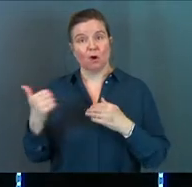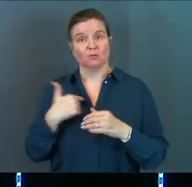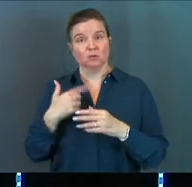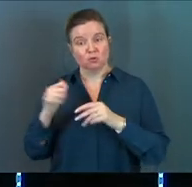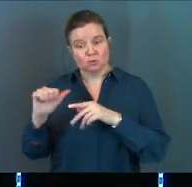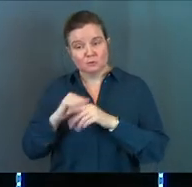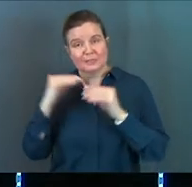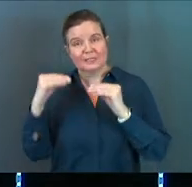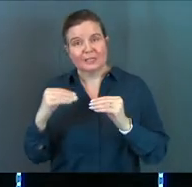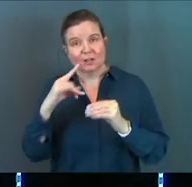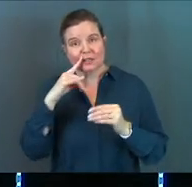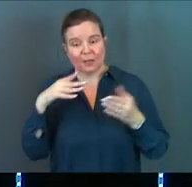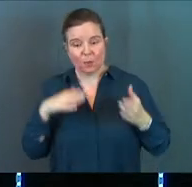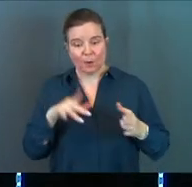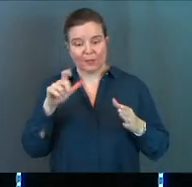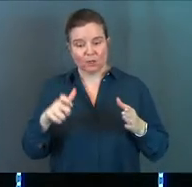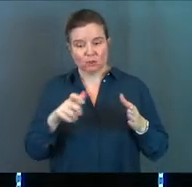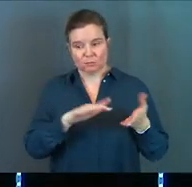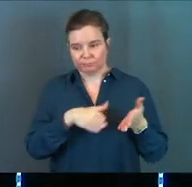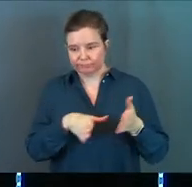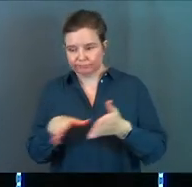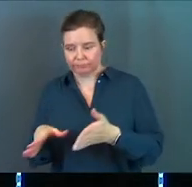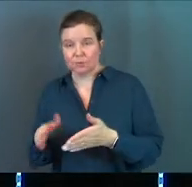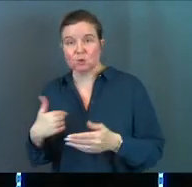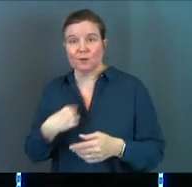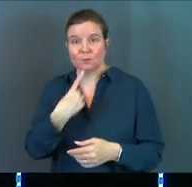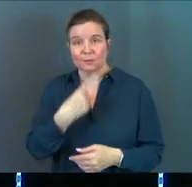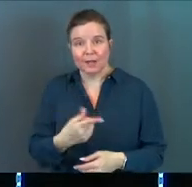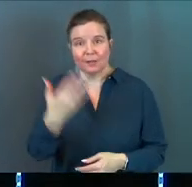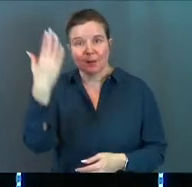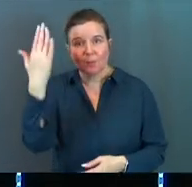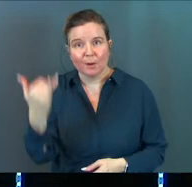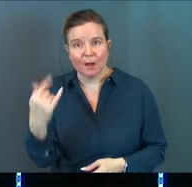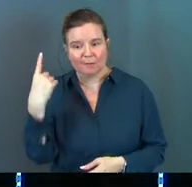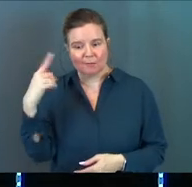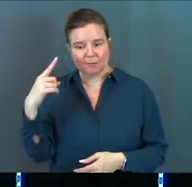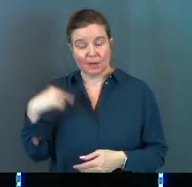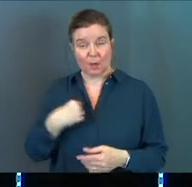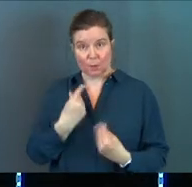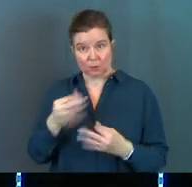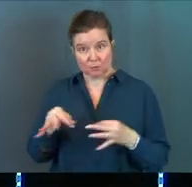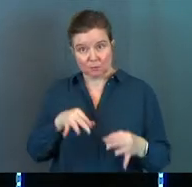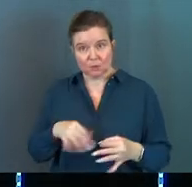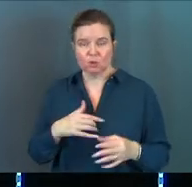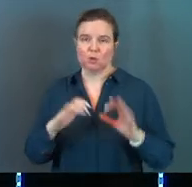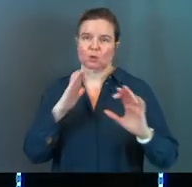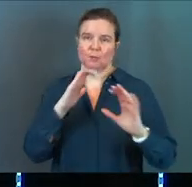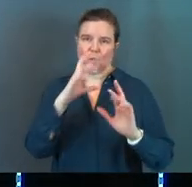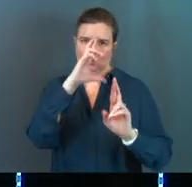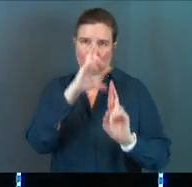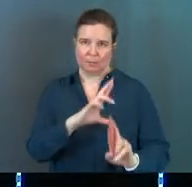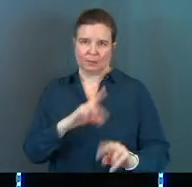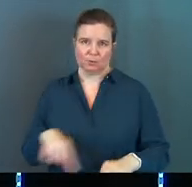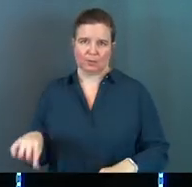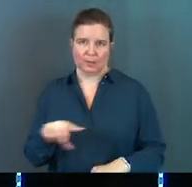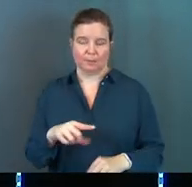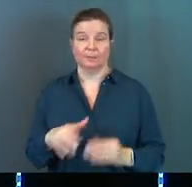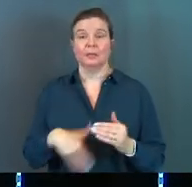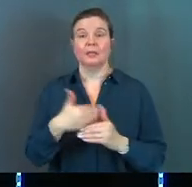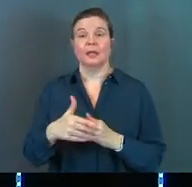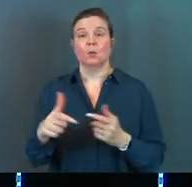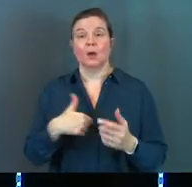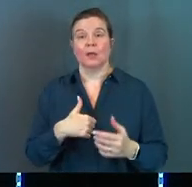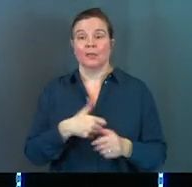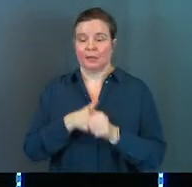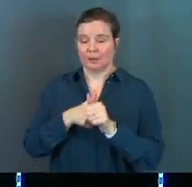our children in the way that they should go. You've got to tell them why. And when you do, you're communicating respect to them. Next,